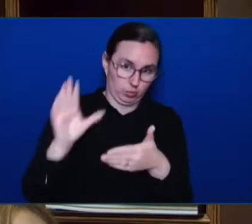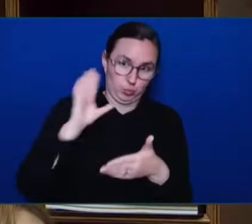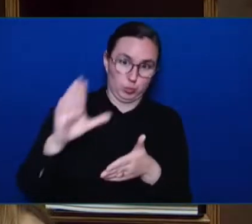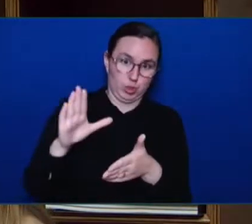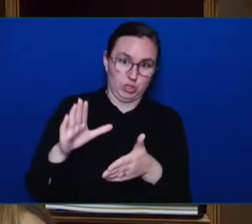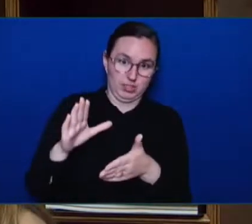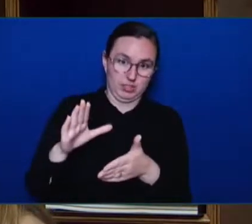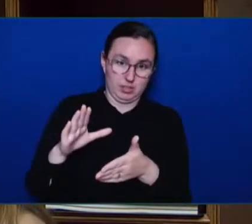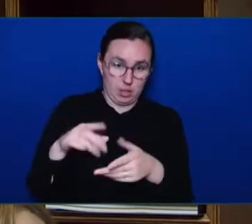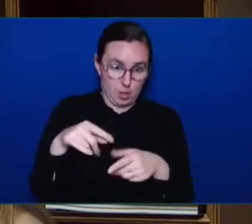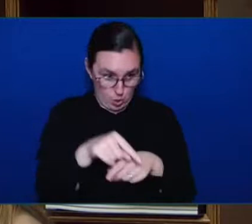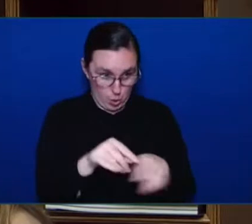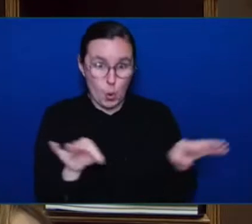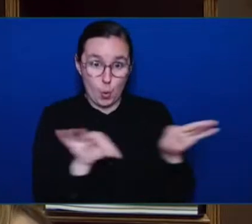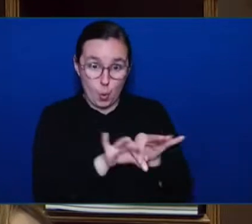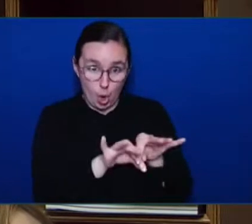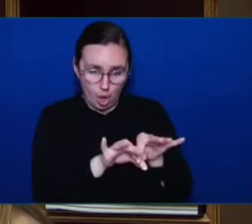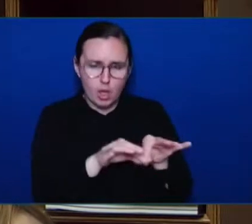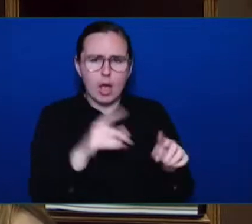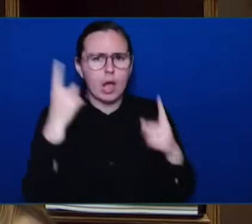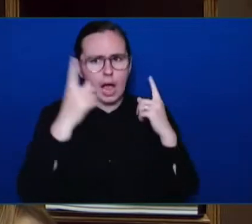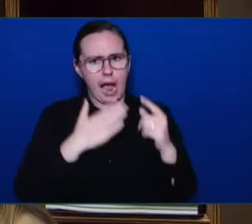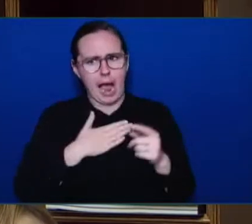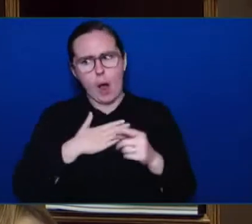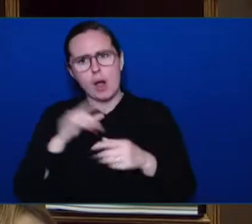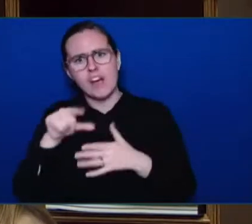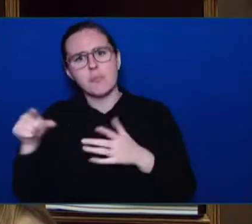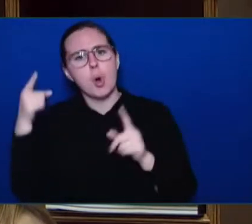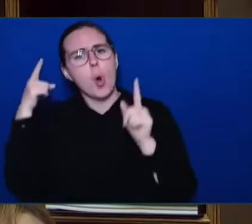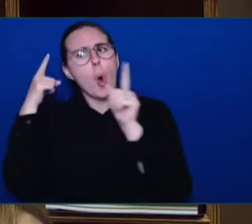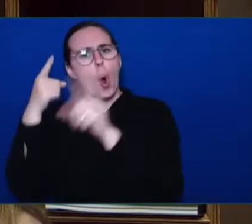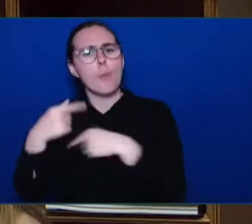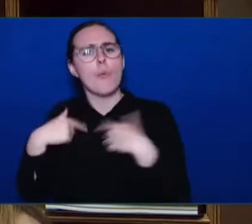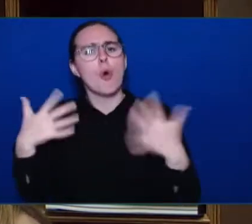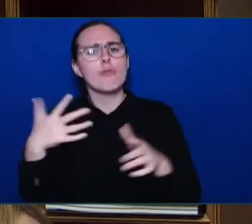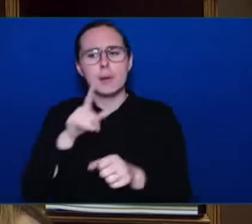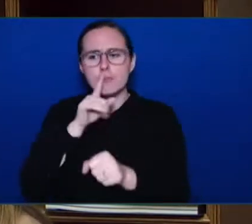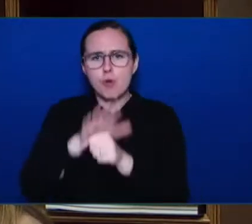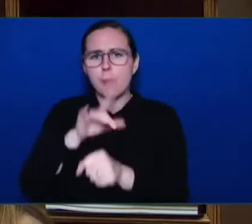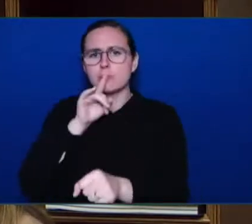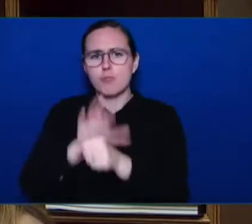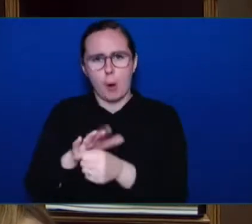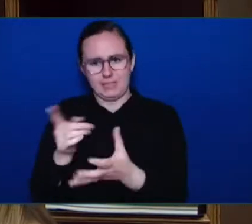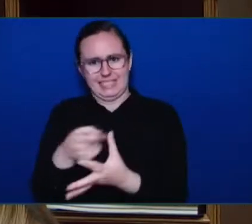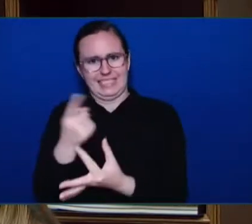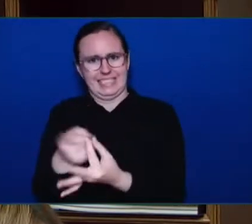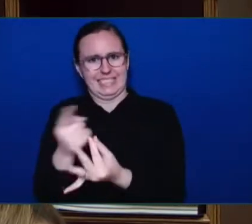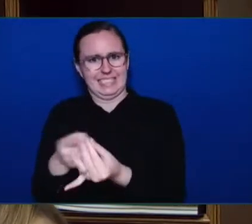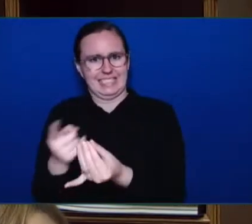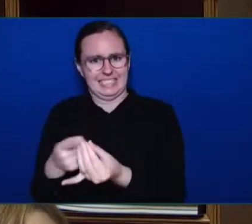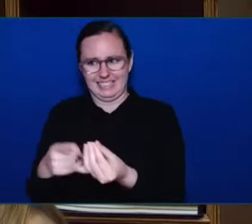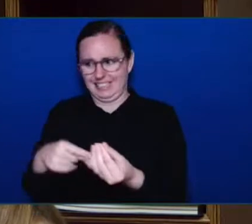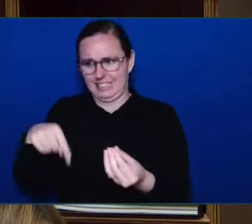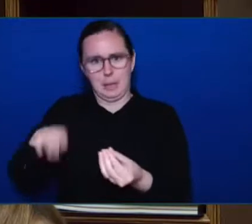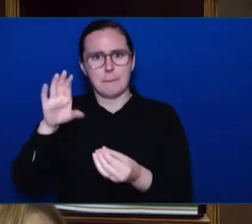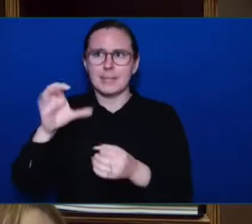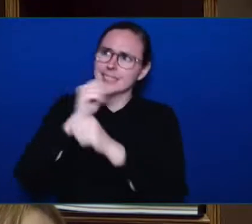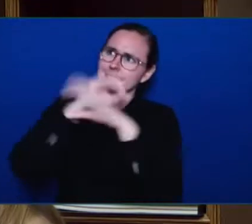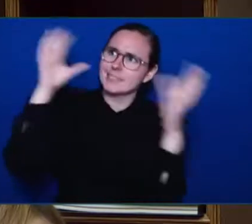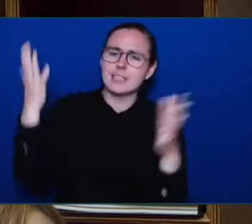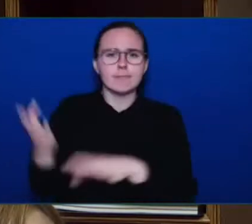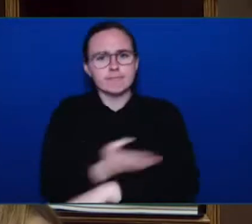made very clear commitments to the people of British Columbia about the things we need to focus on, like health care, like